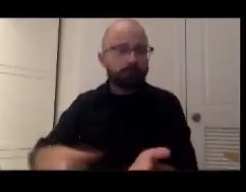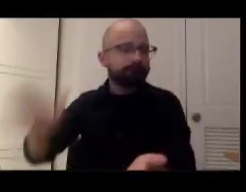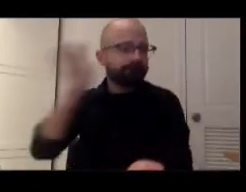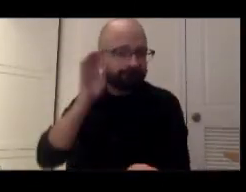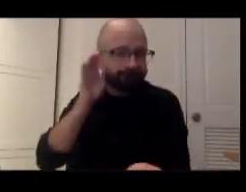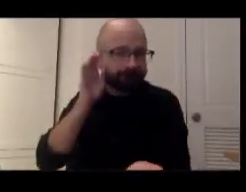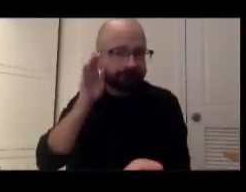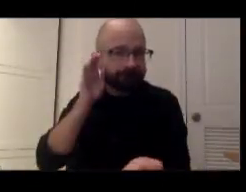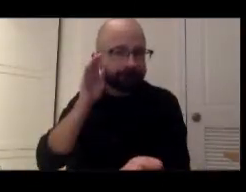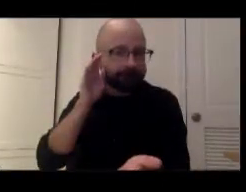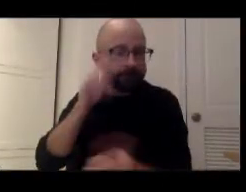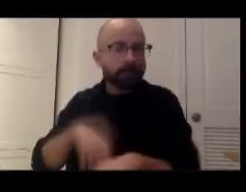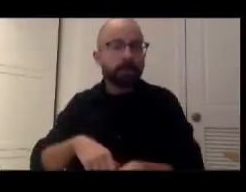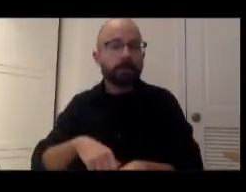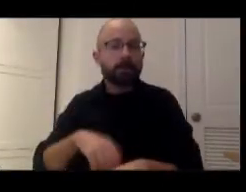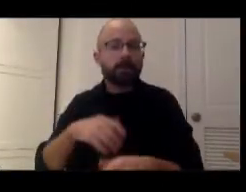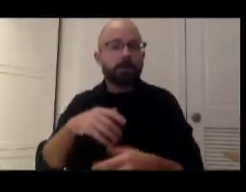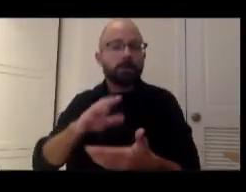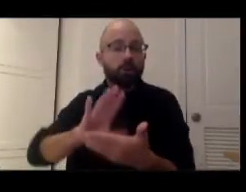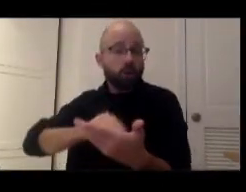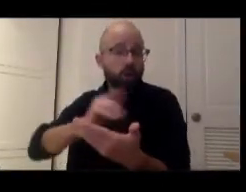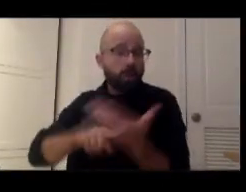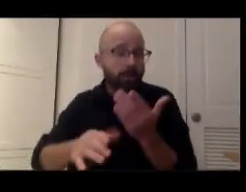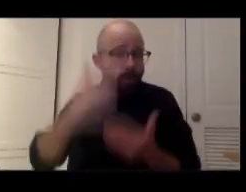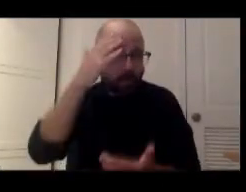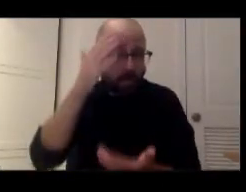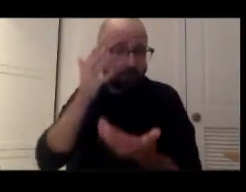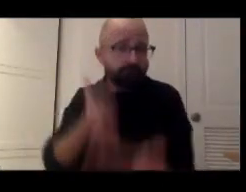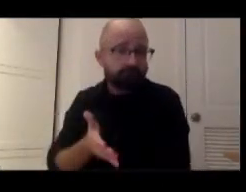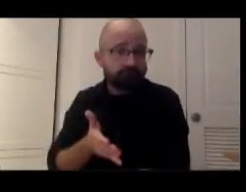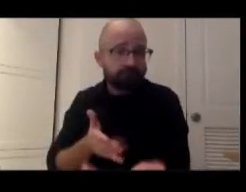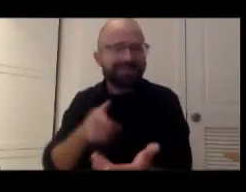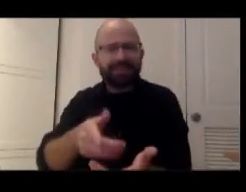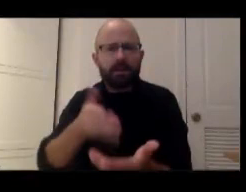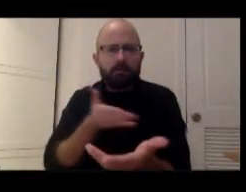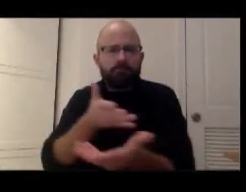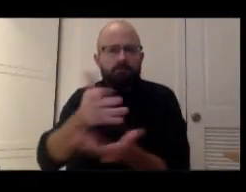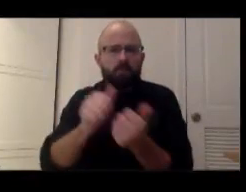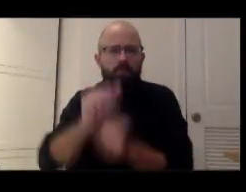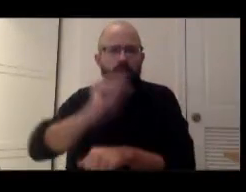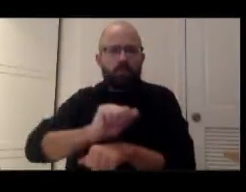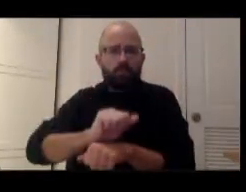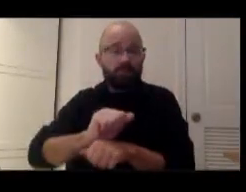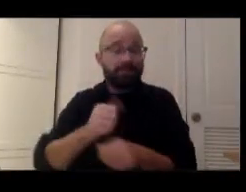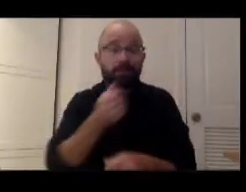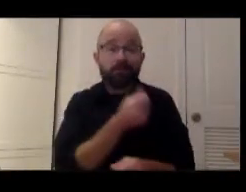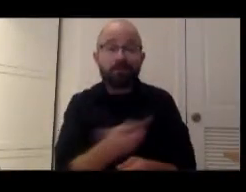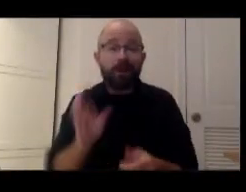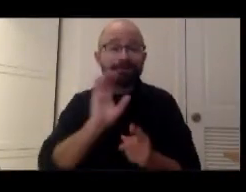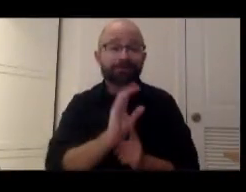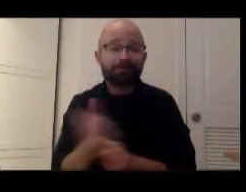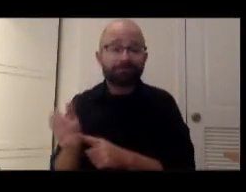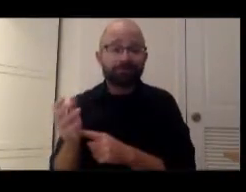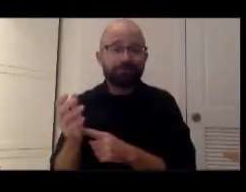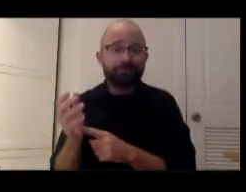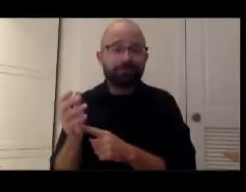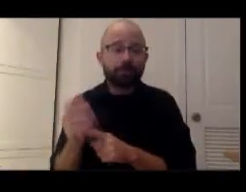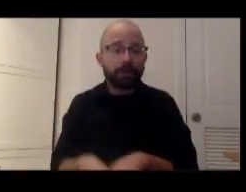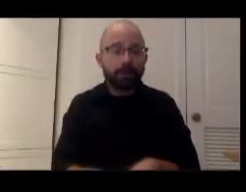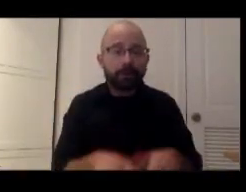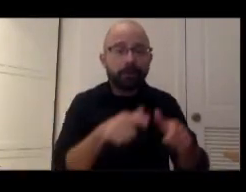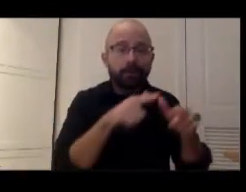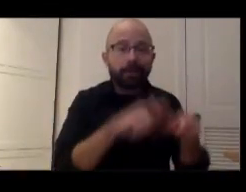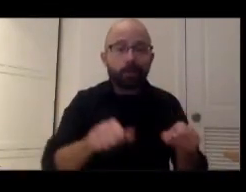to and are engaging in our work in, I'd say, very multicultural ways, in differently linguistic ways,